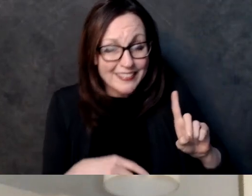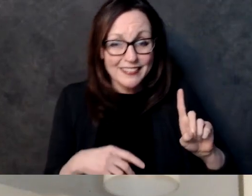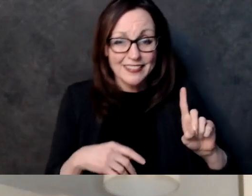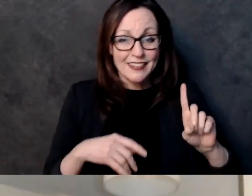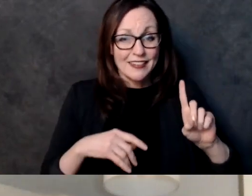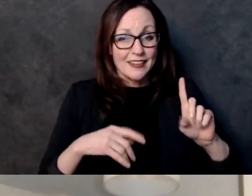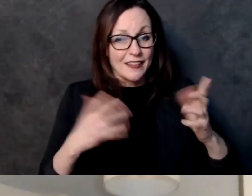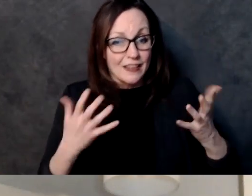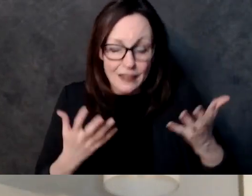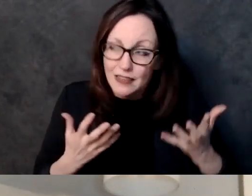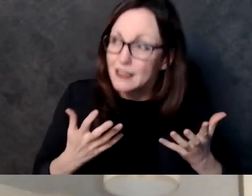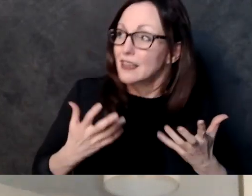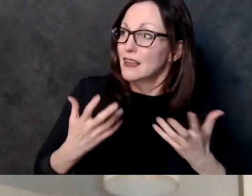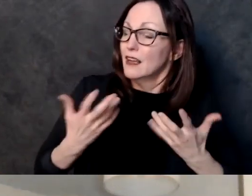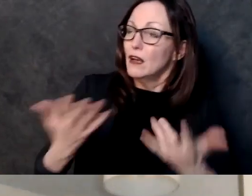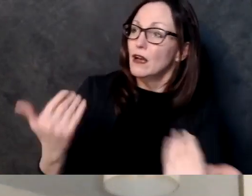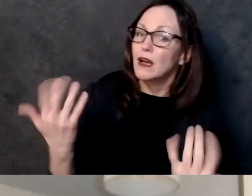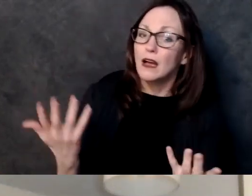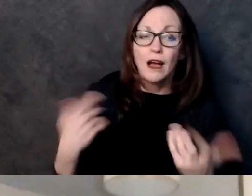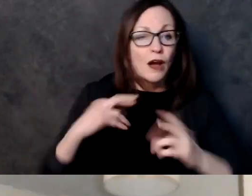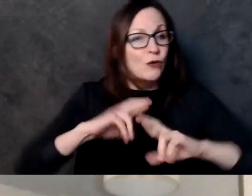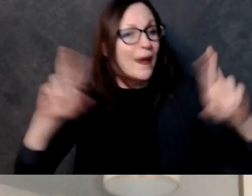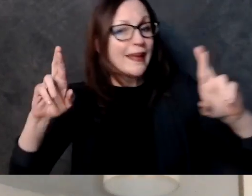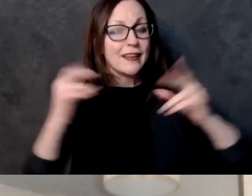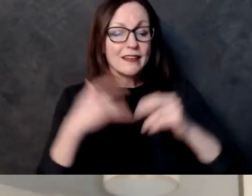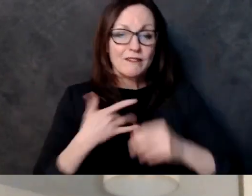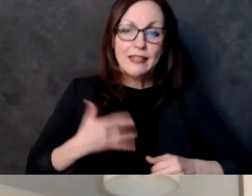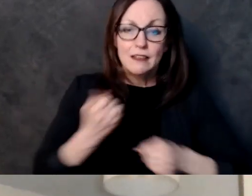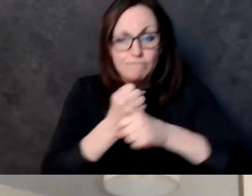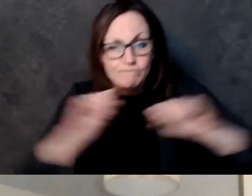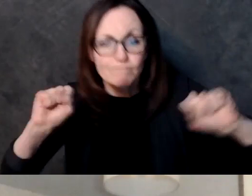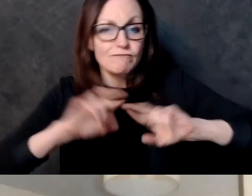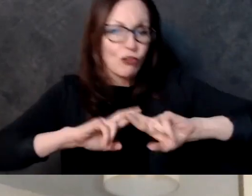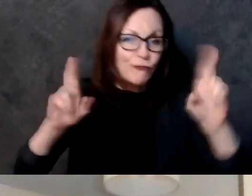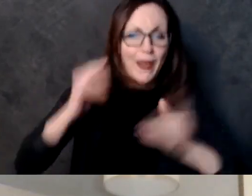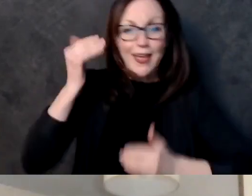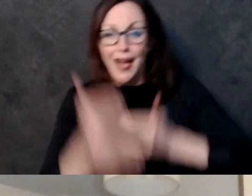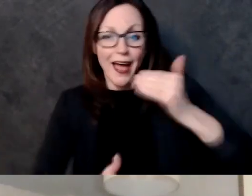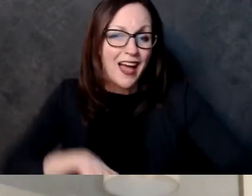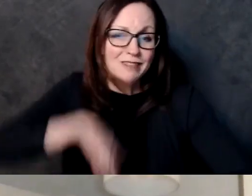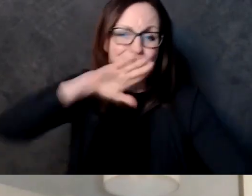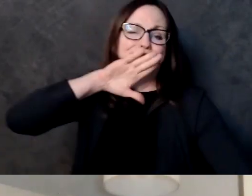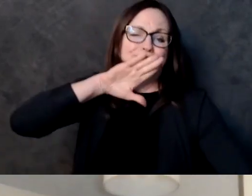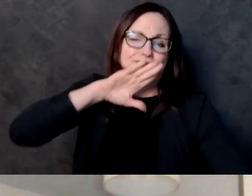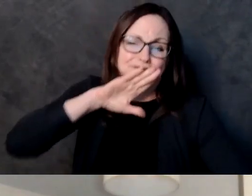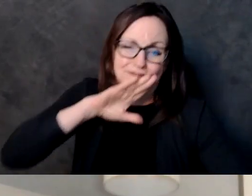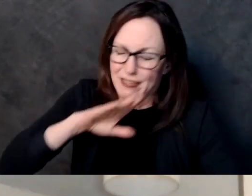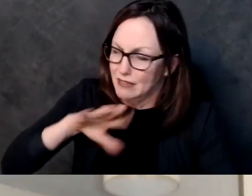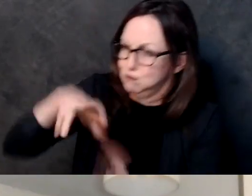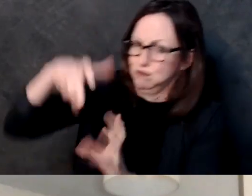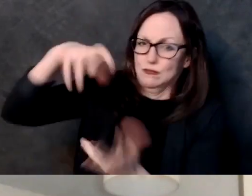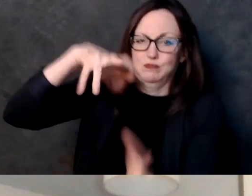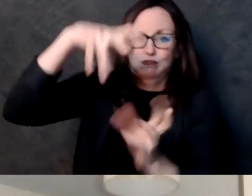you know the the so first of all again it was not in dispute it